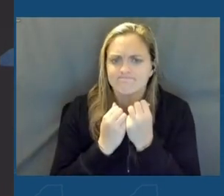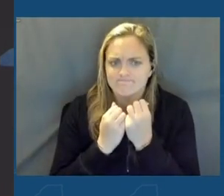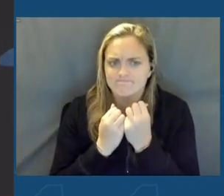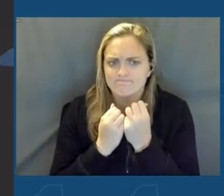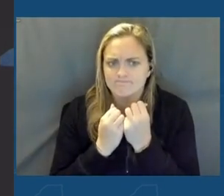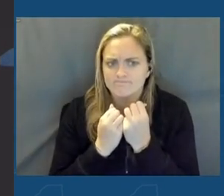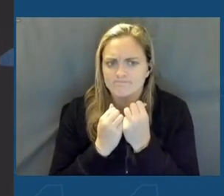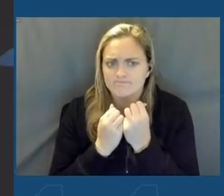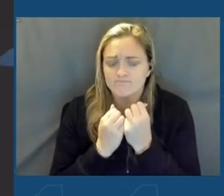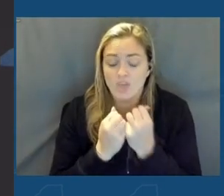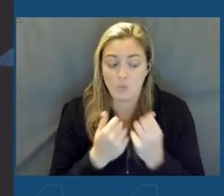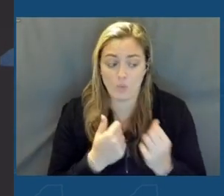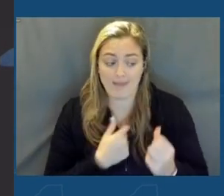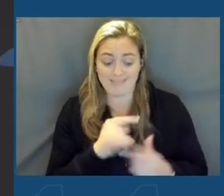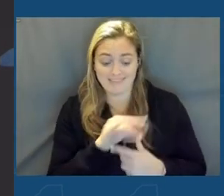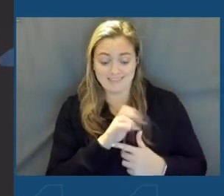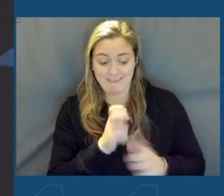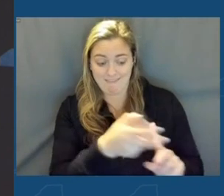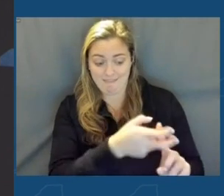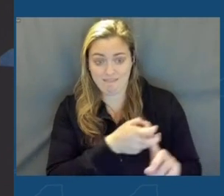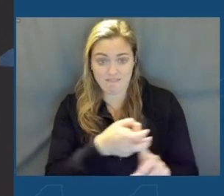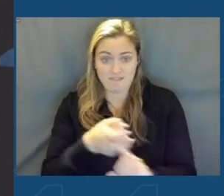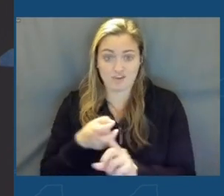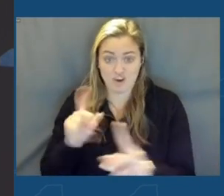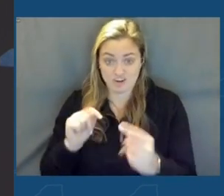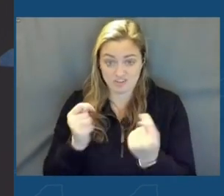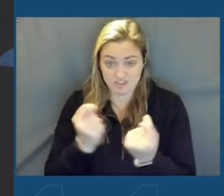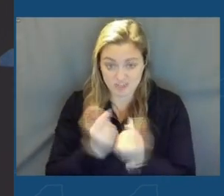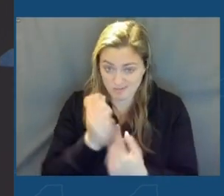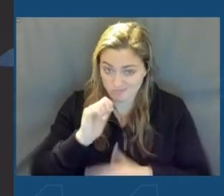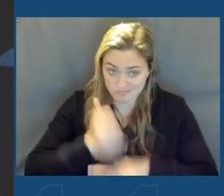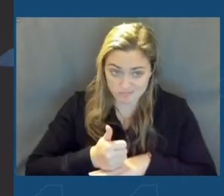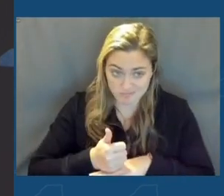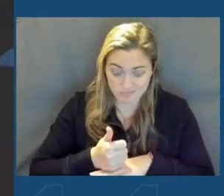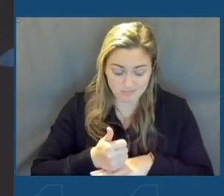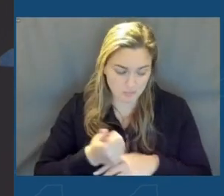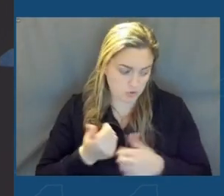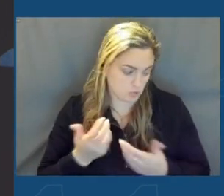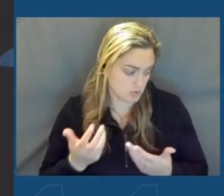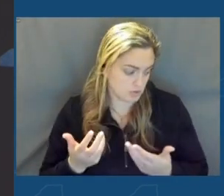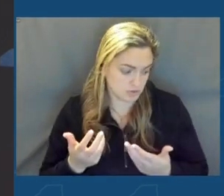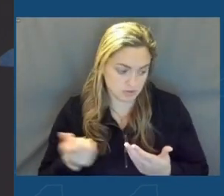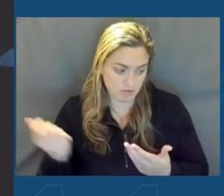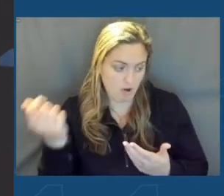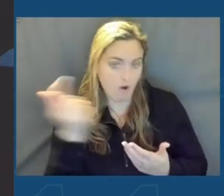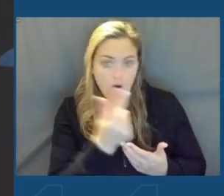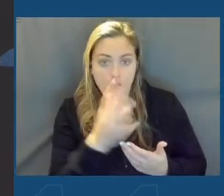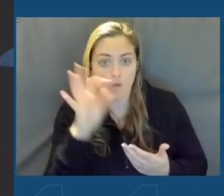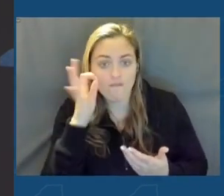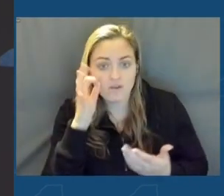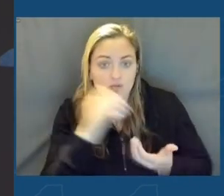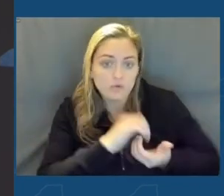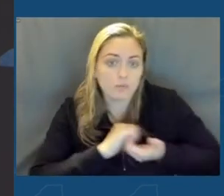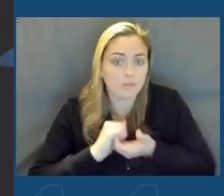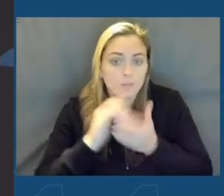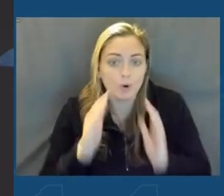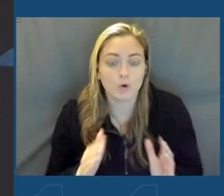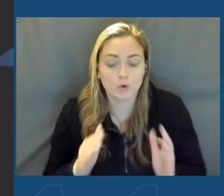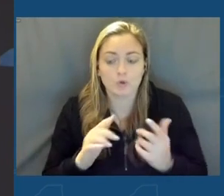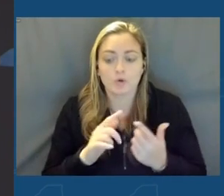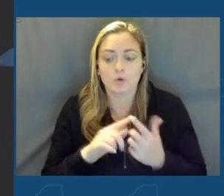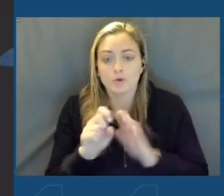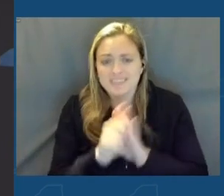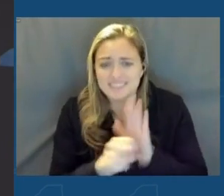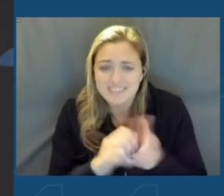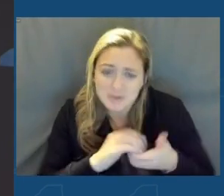site attraction team ever put together which was all of our federal partners, our state partners,